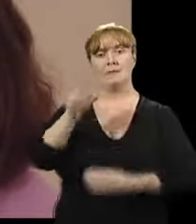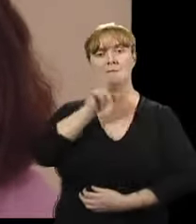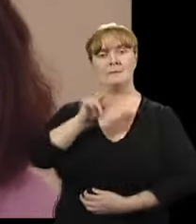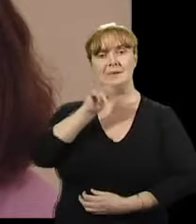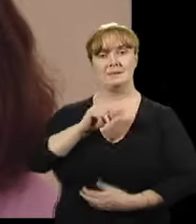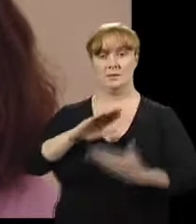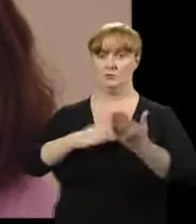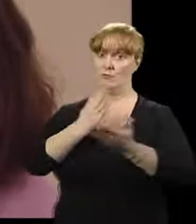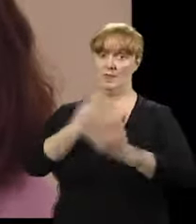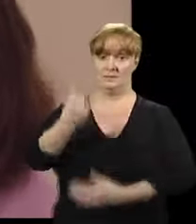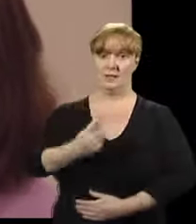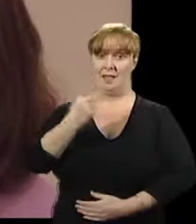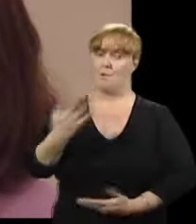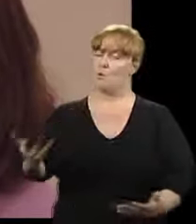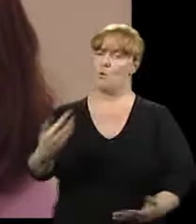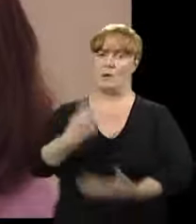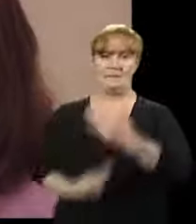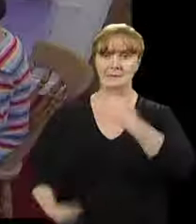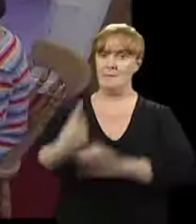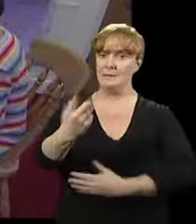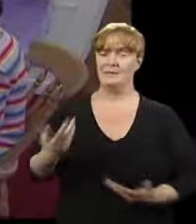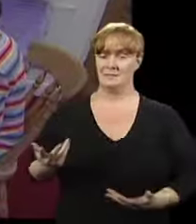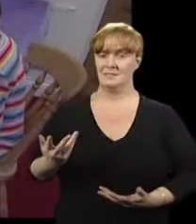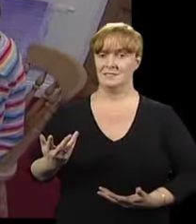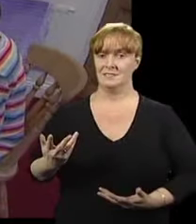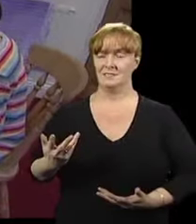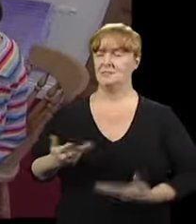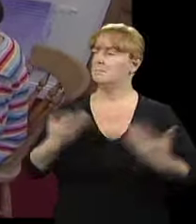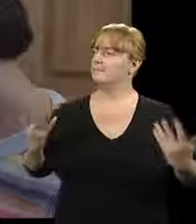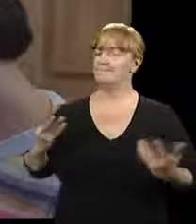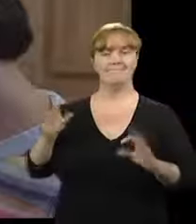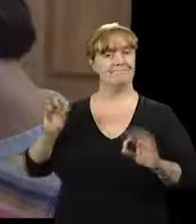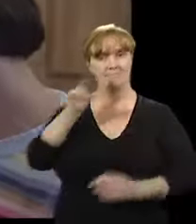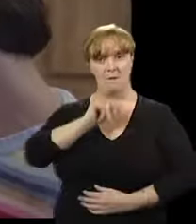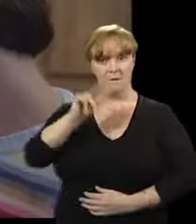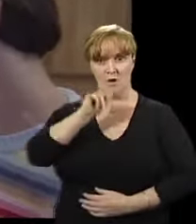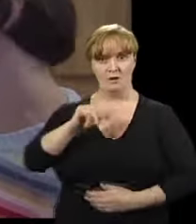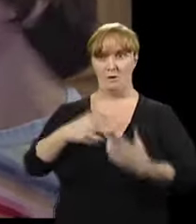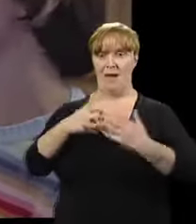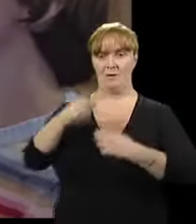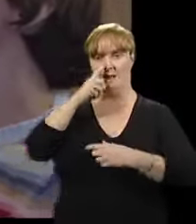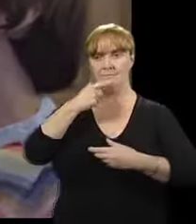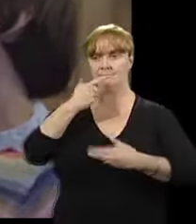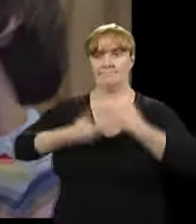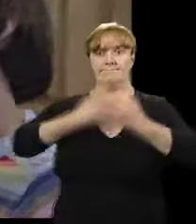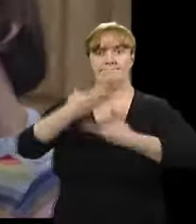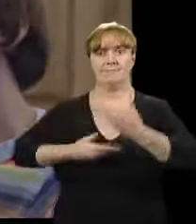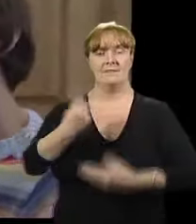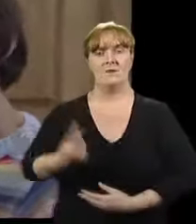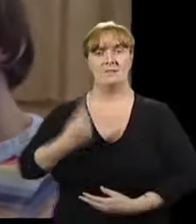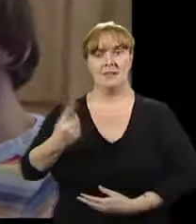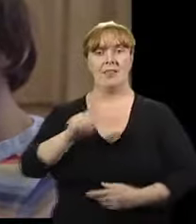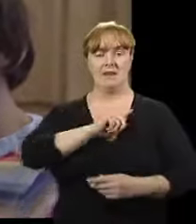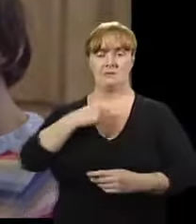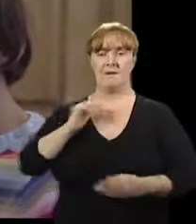she's a very independent lady, very capable lady, but just doesn't have a voice to enable her to express herself and so that's really where our